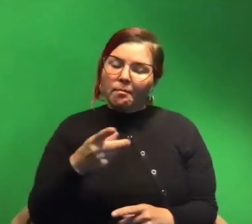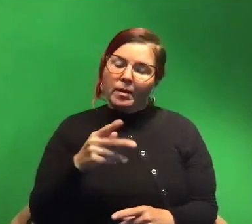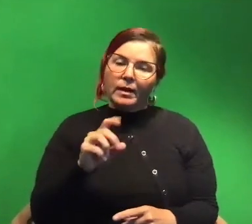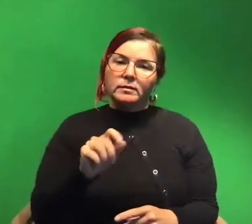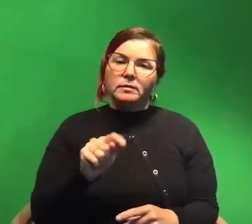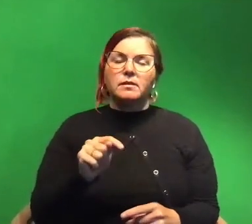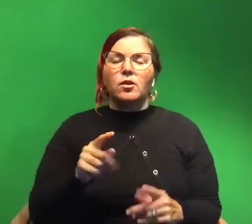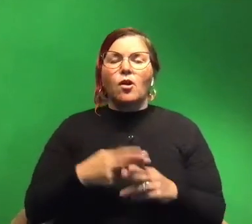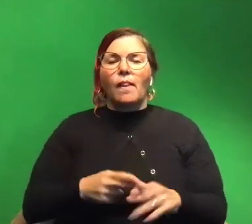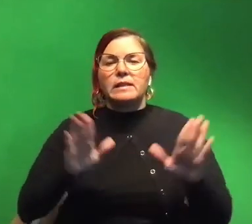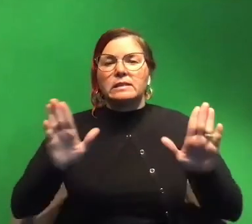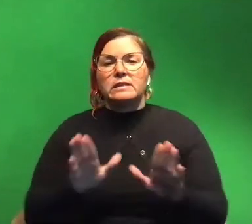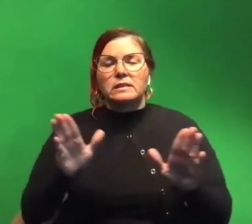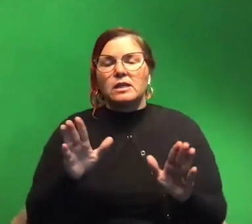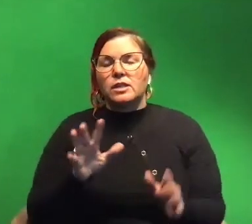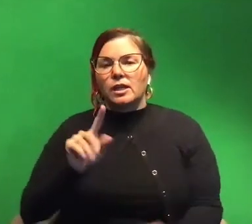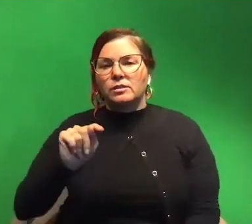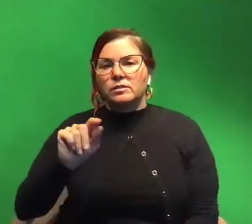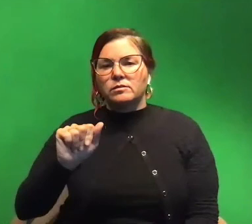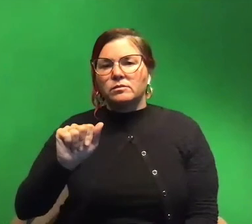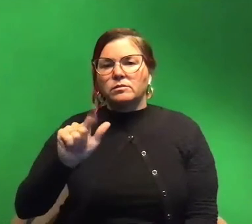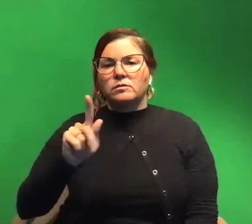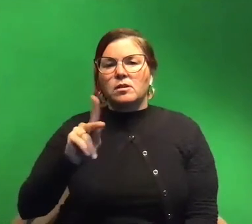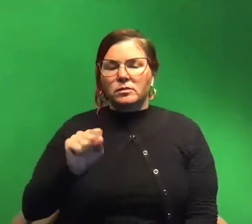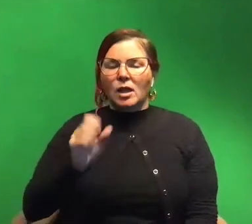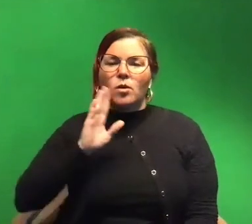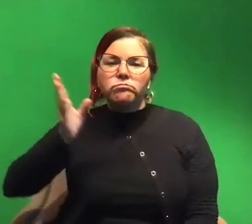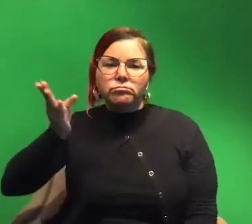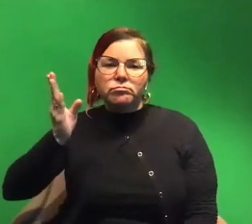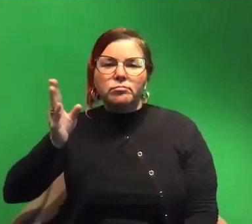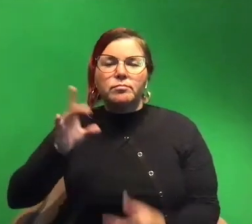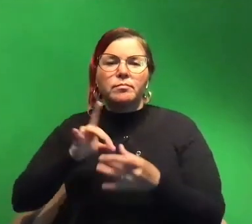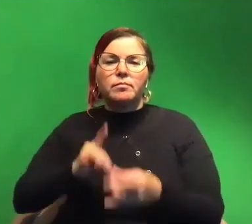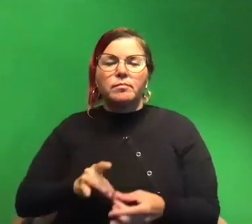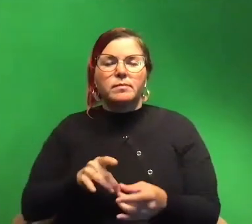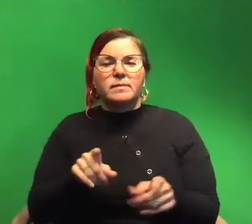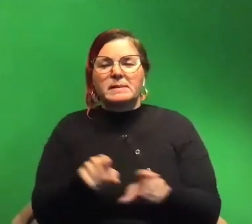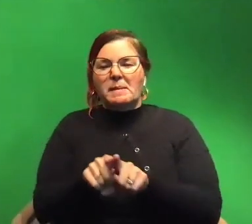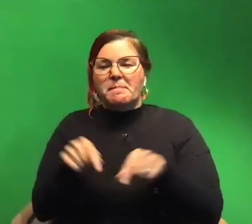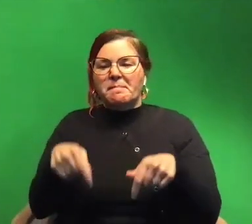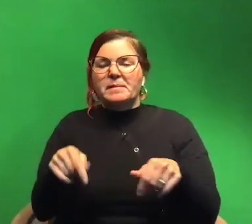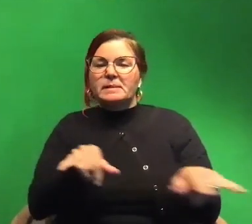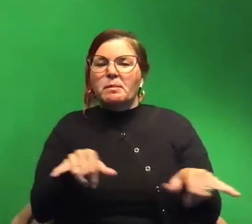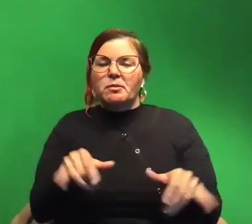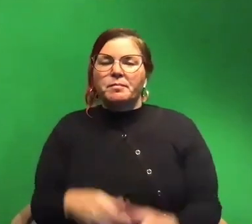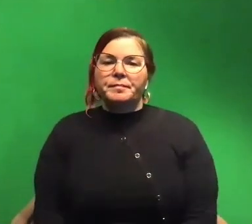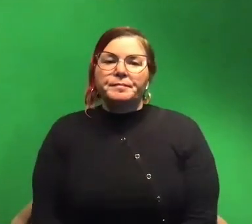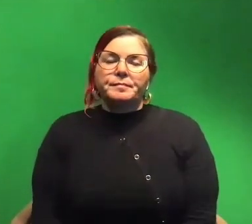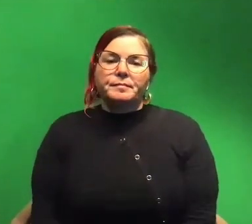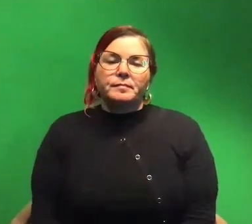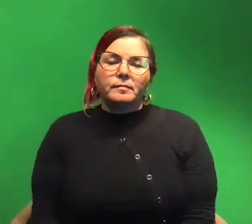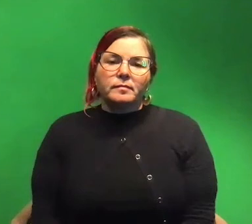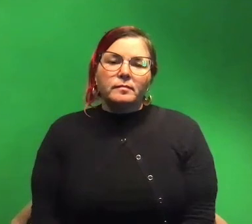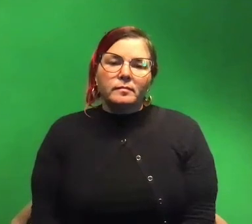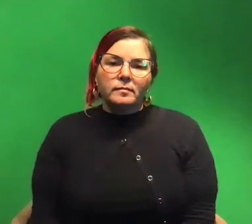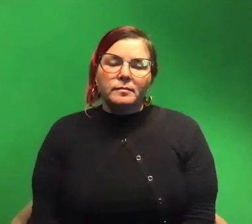talks and i'm going to be giving a talk about um some of the things that i talked to you about today um